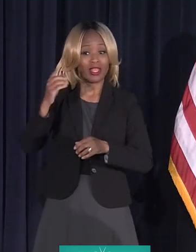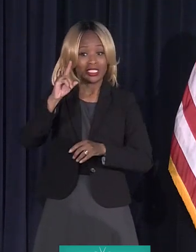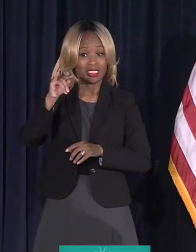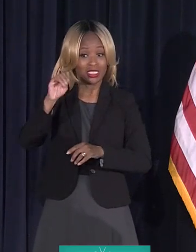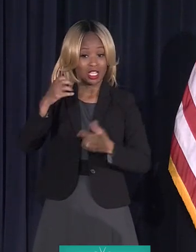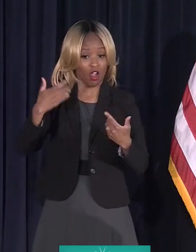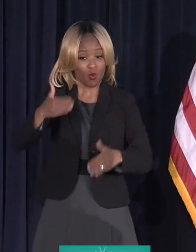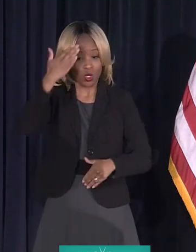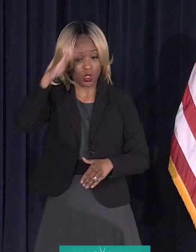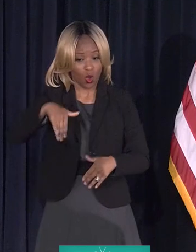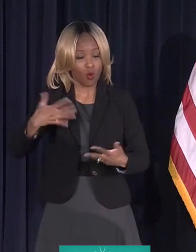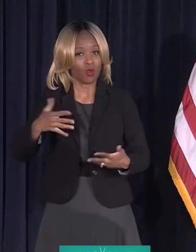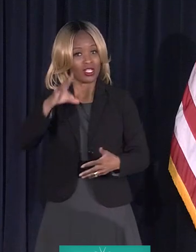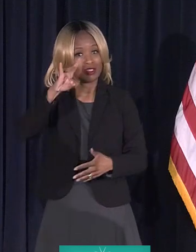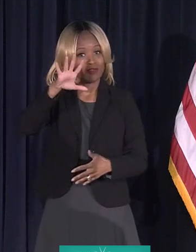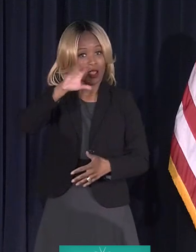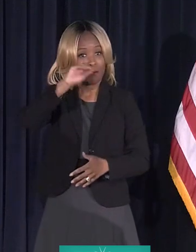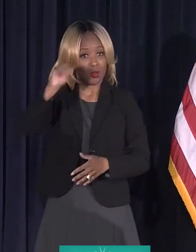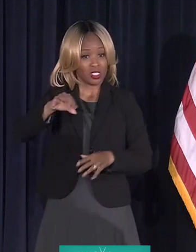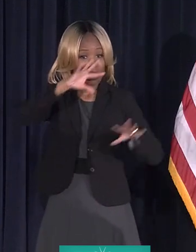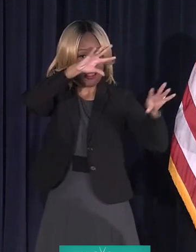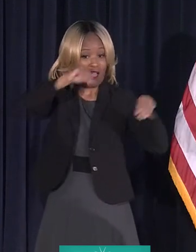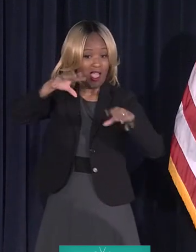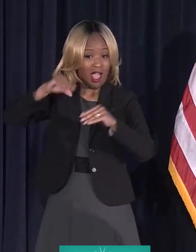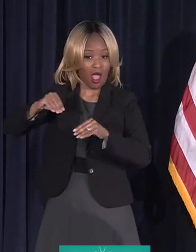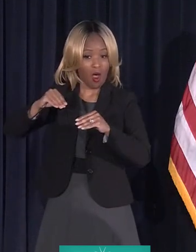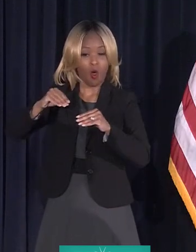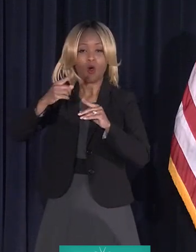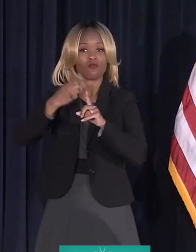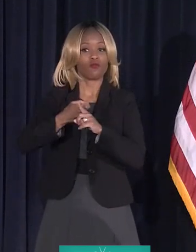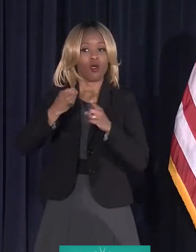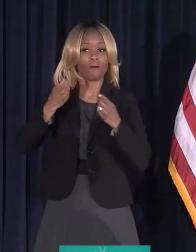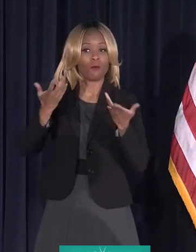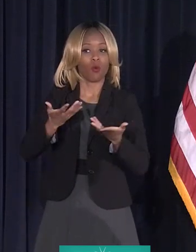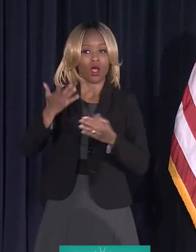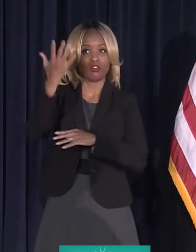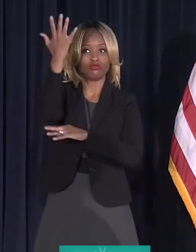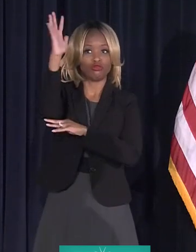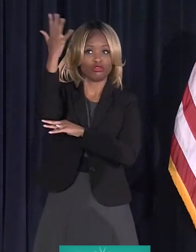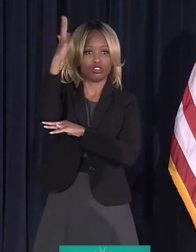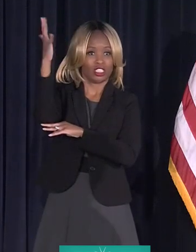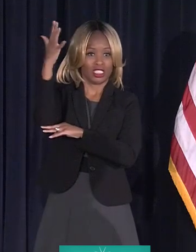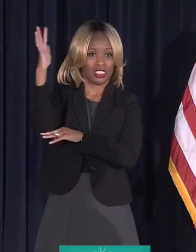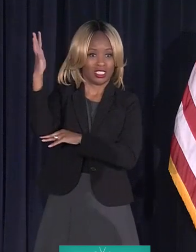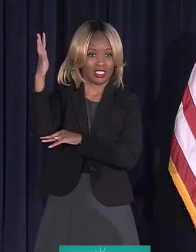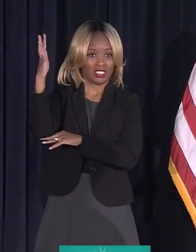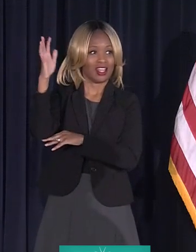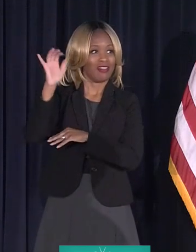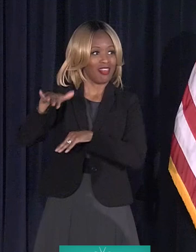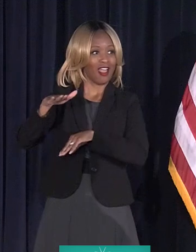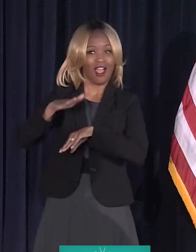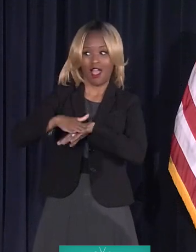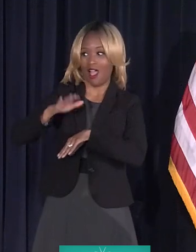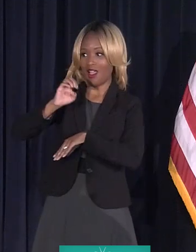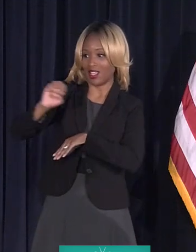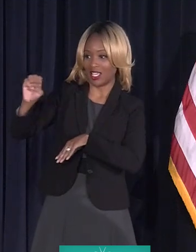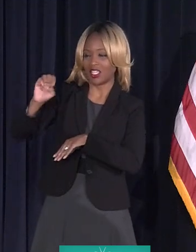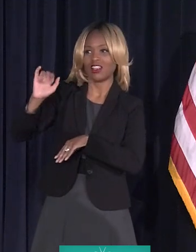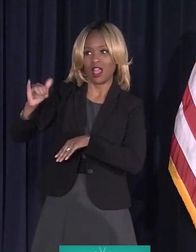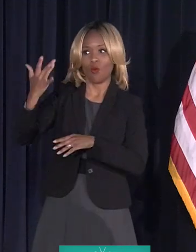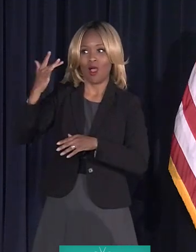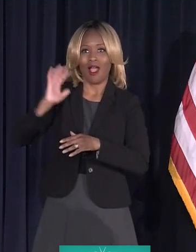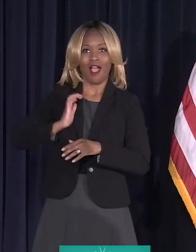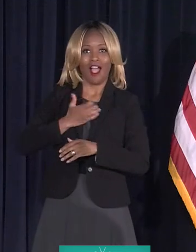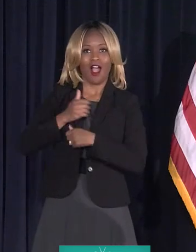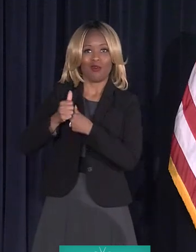is that about 75% of our outages are caused by trees. And that's the one thing we have on the east side that makes our neighborhoods really beautiful,